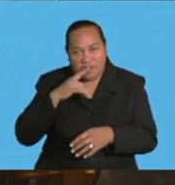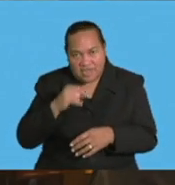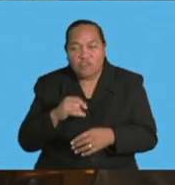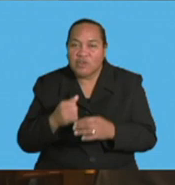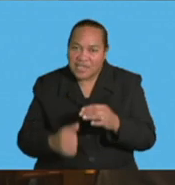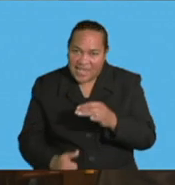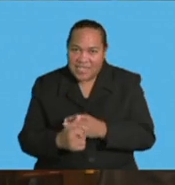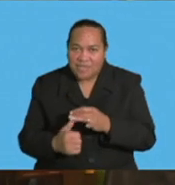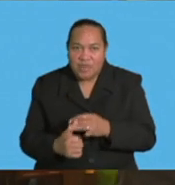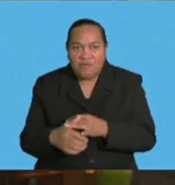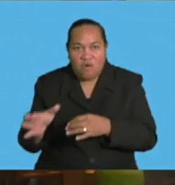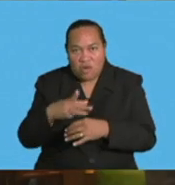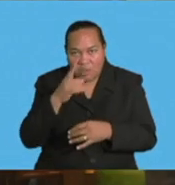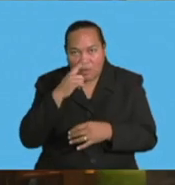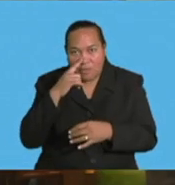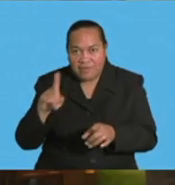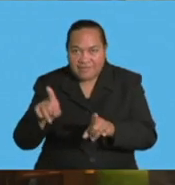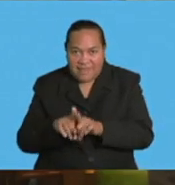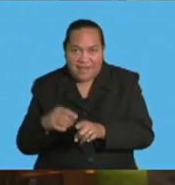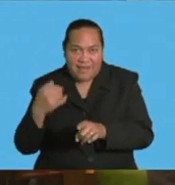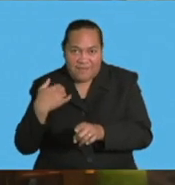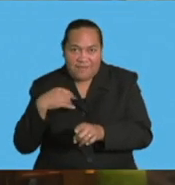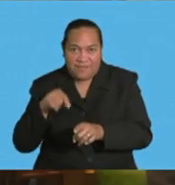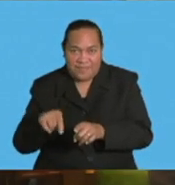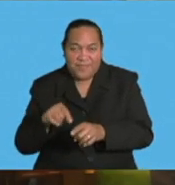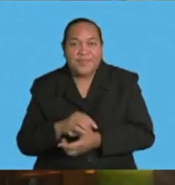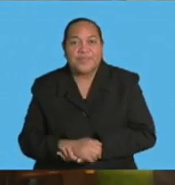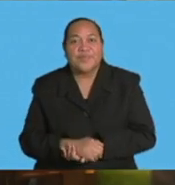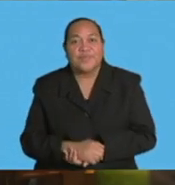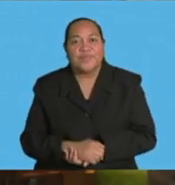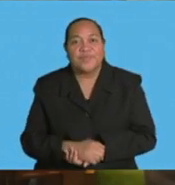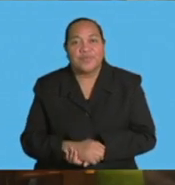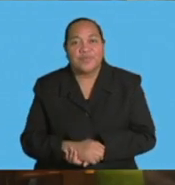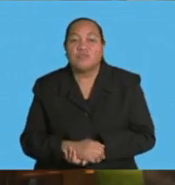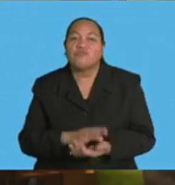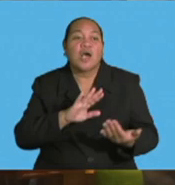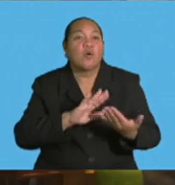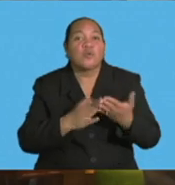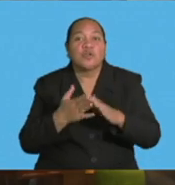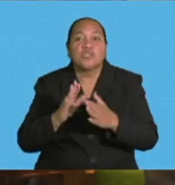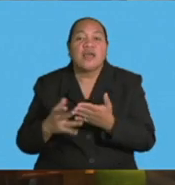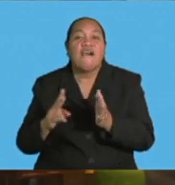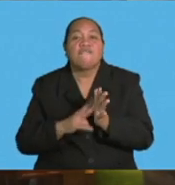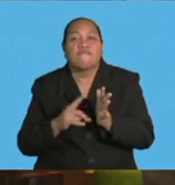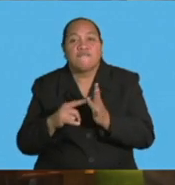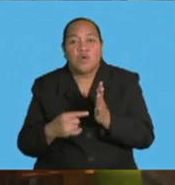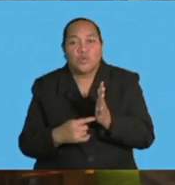it's accessible to the communities in the water level.